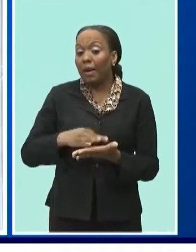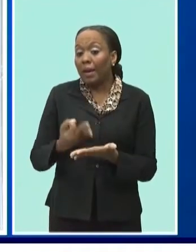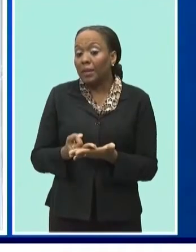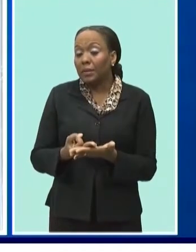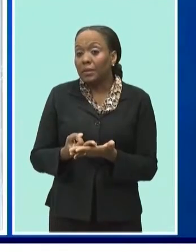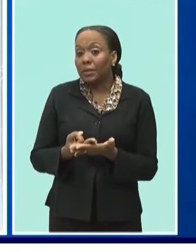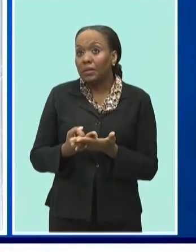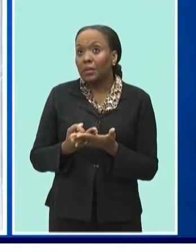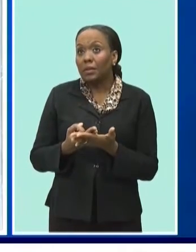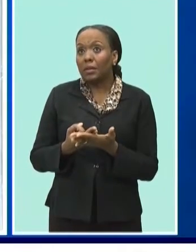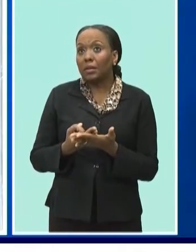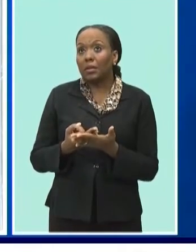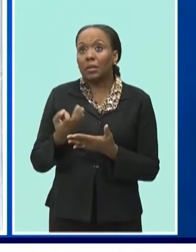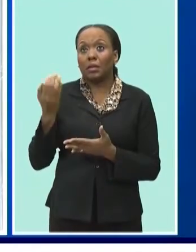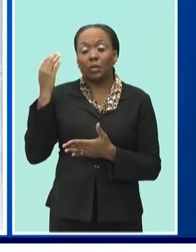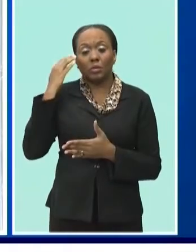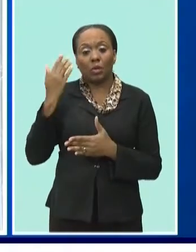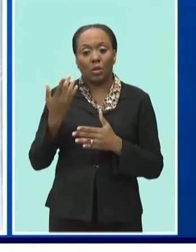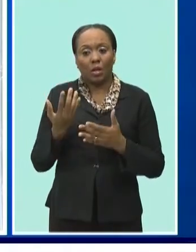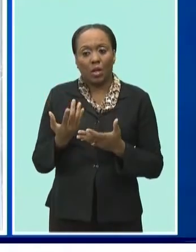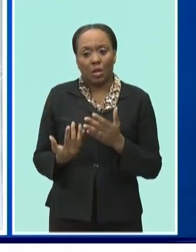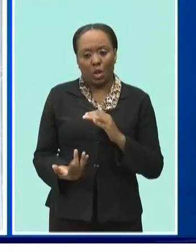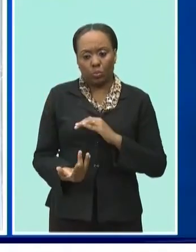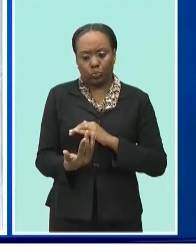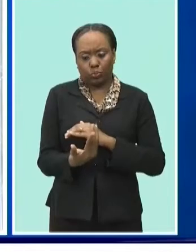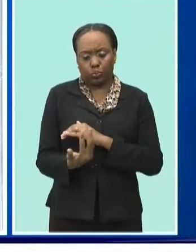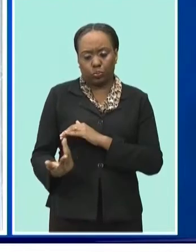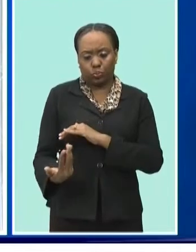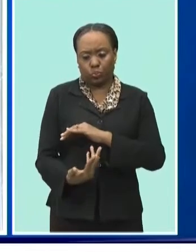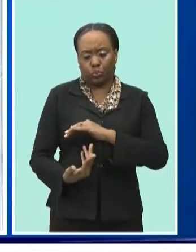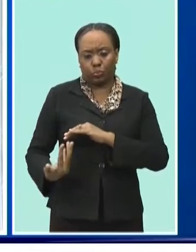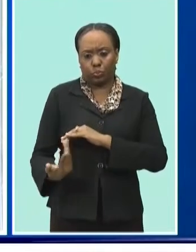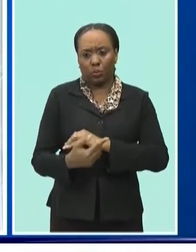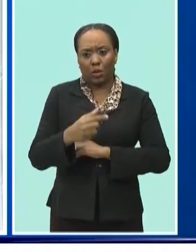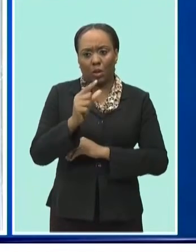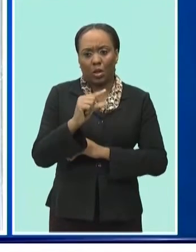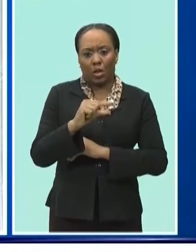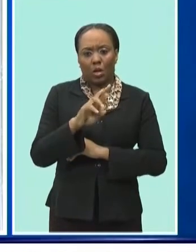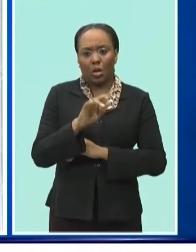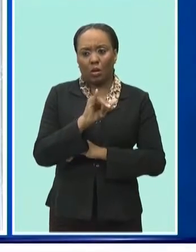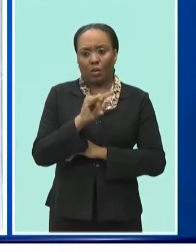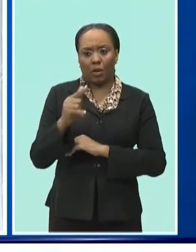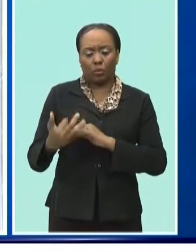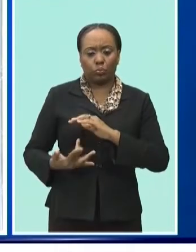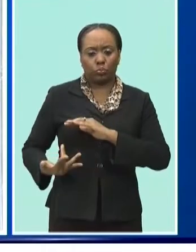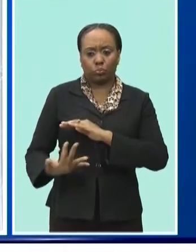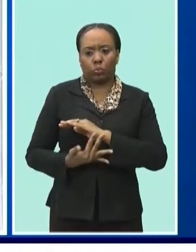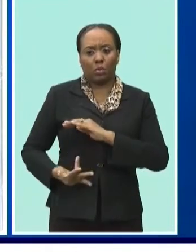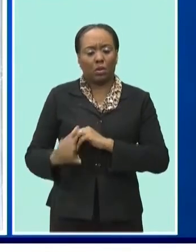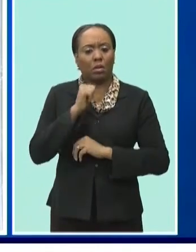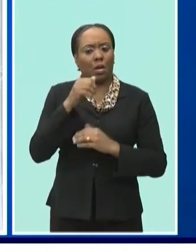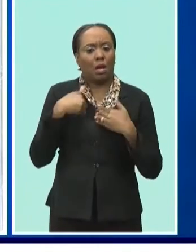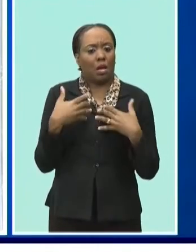You know, they're flame grilled. So they don't have any of those problems with health